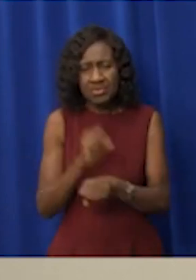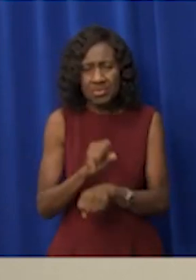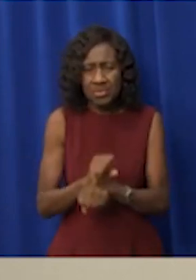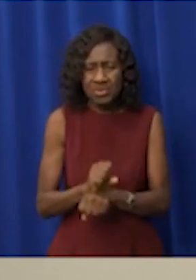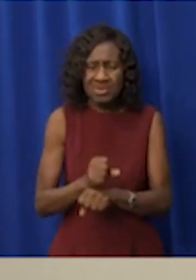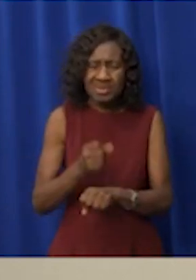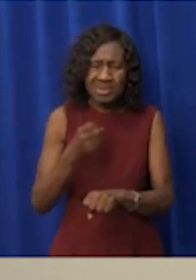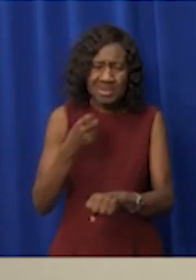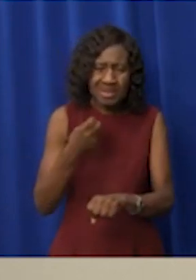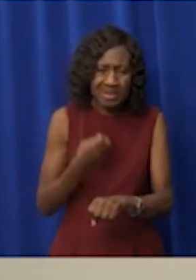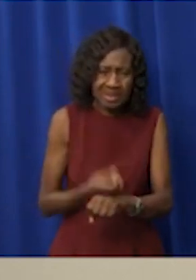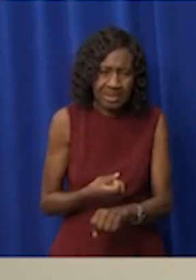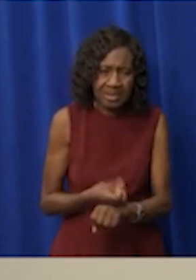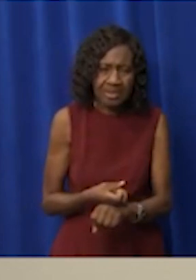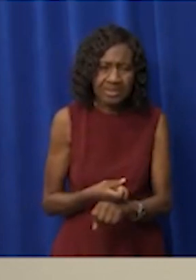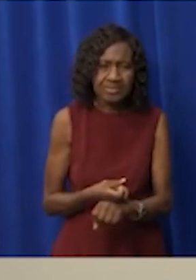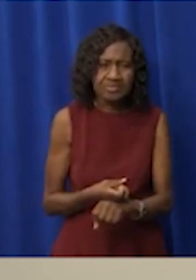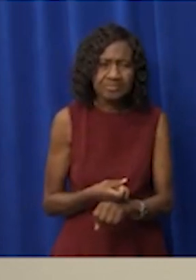hard.